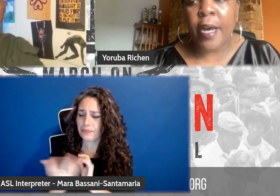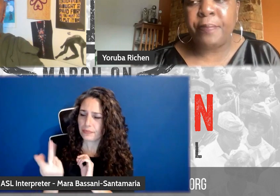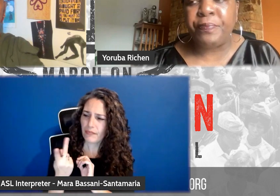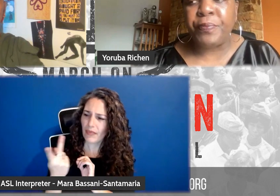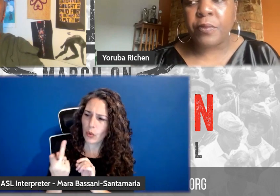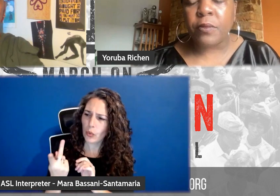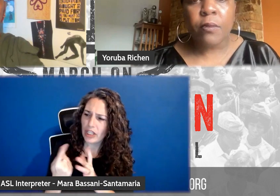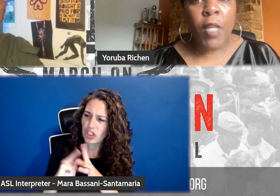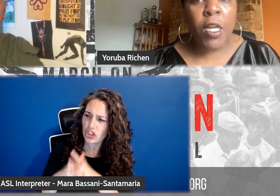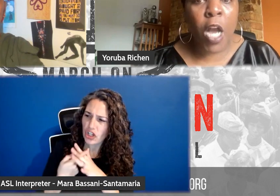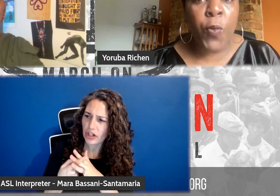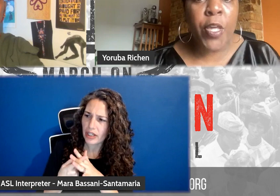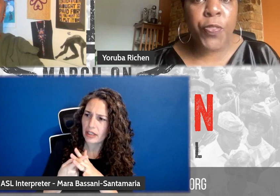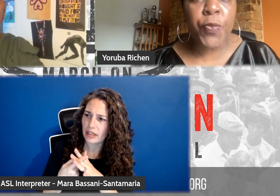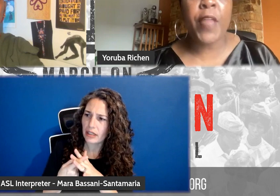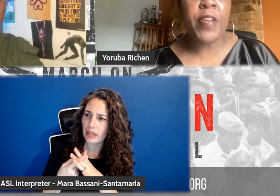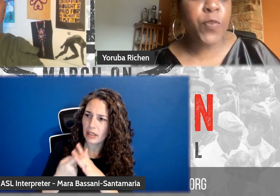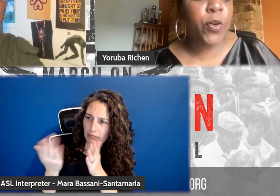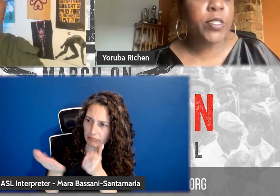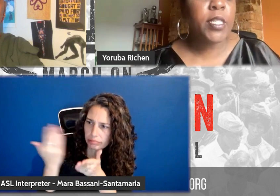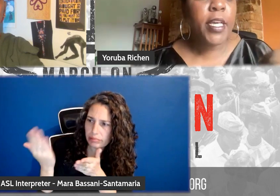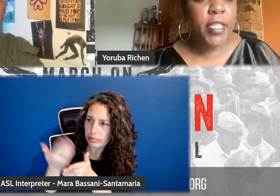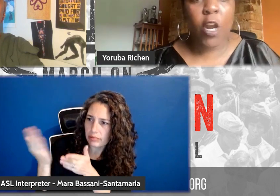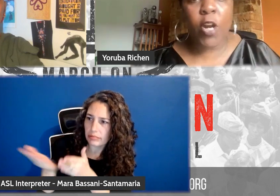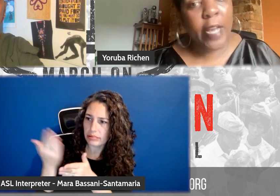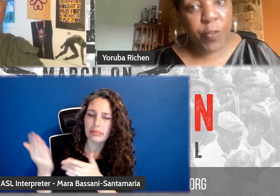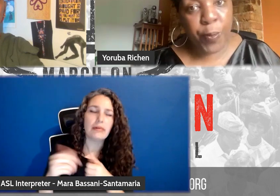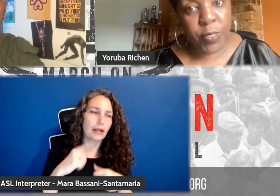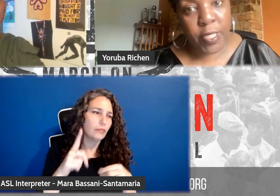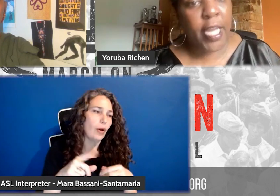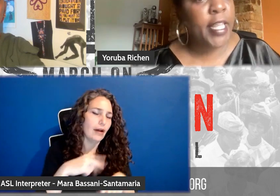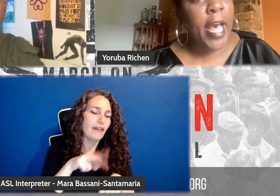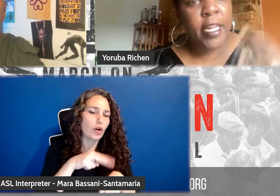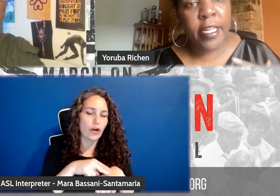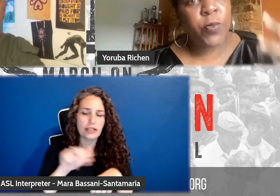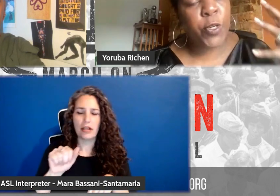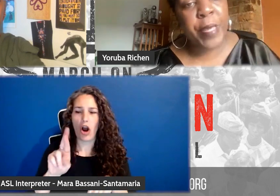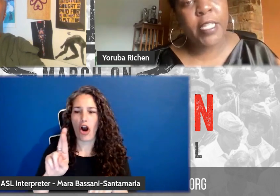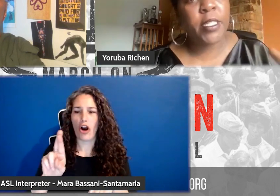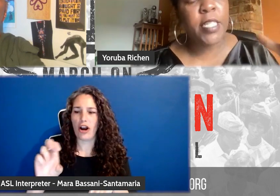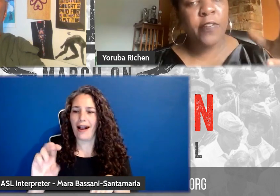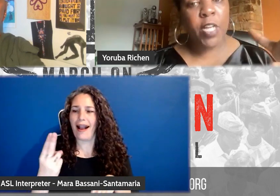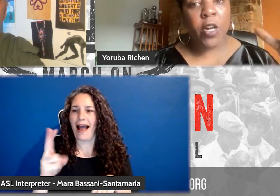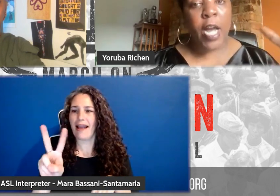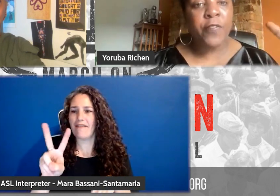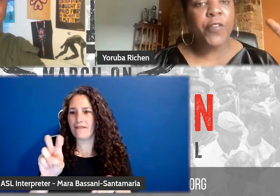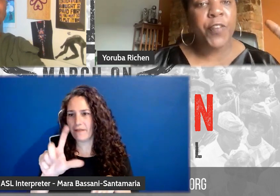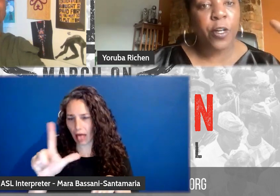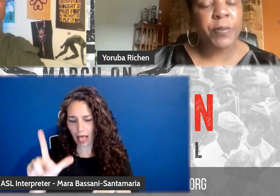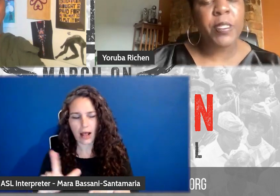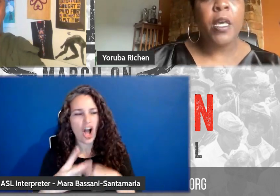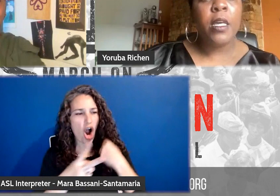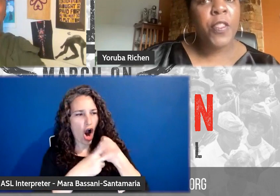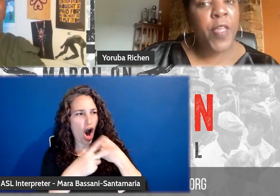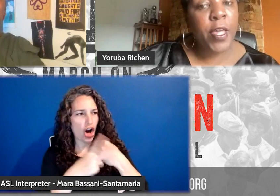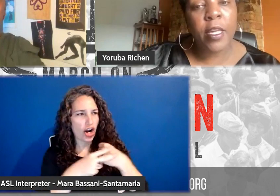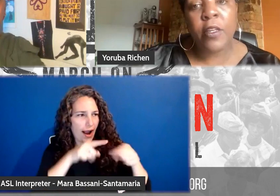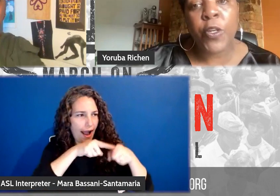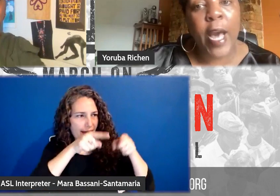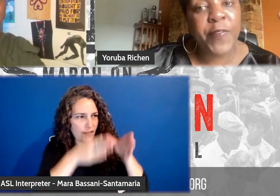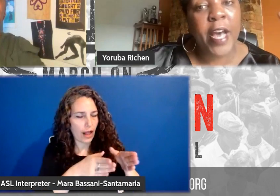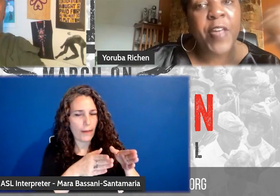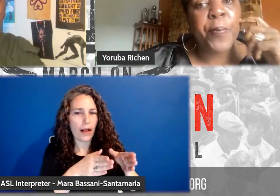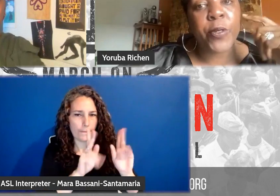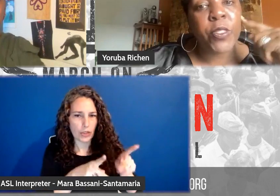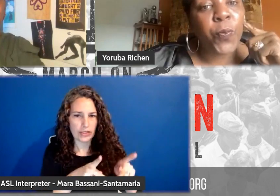going through, and then of course, the archival person, like that is when you're making these archival films, they,